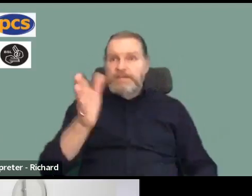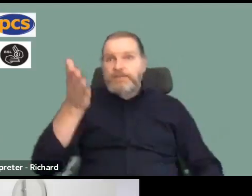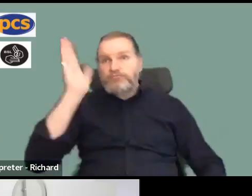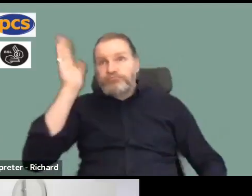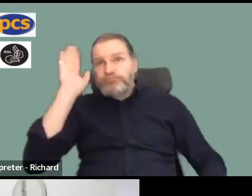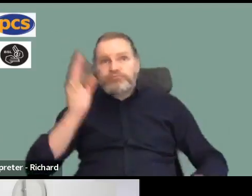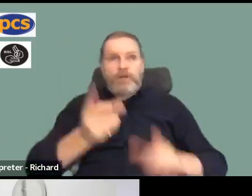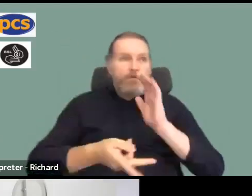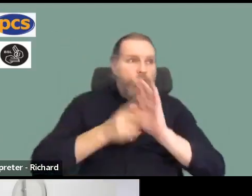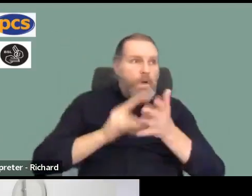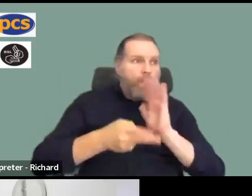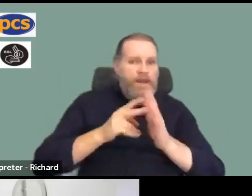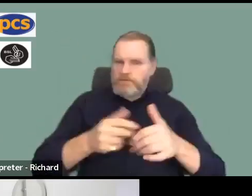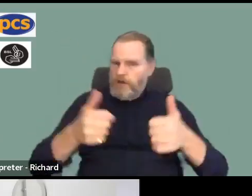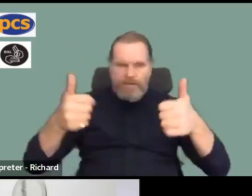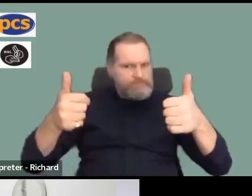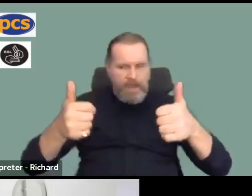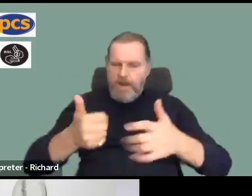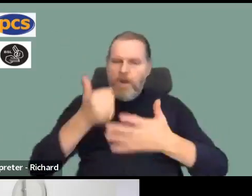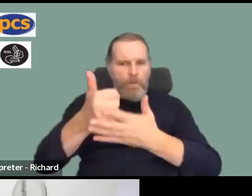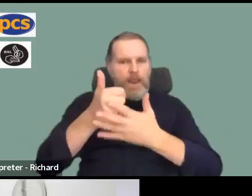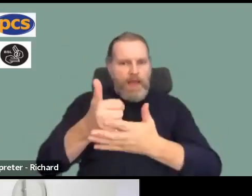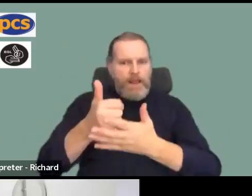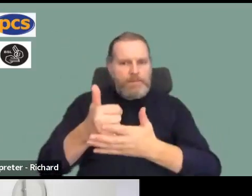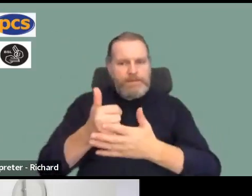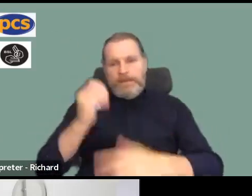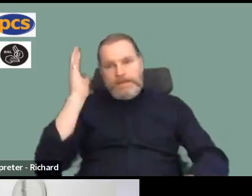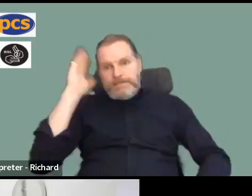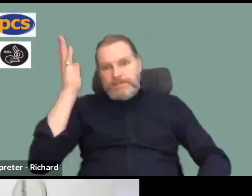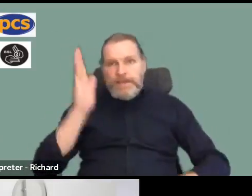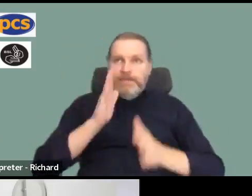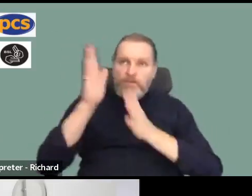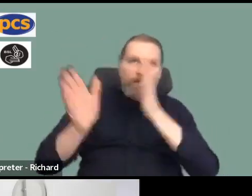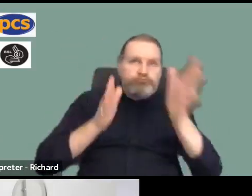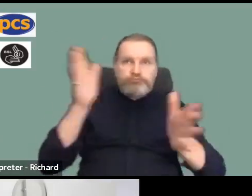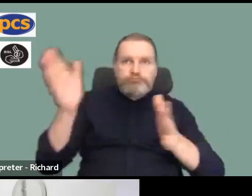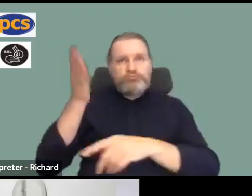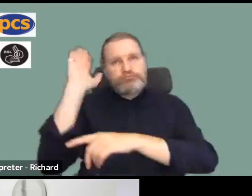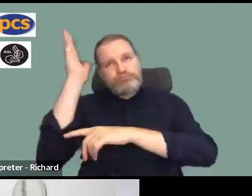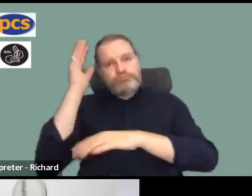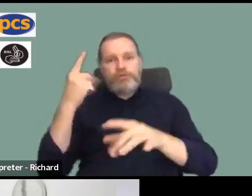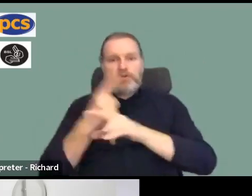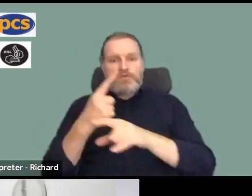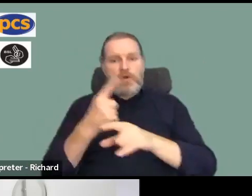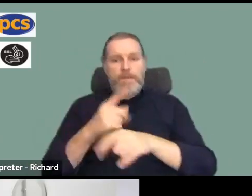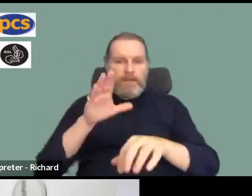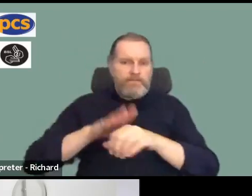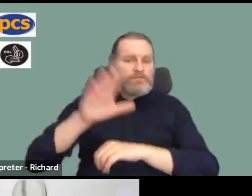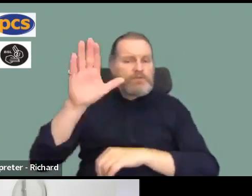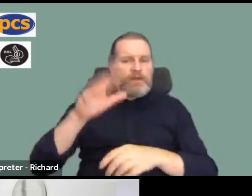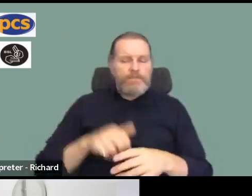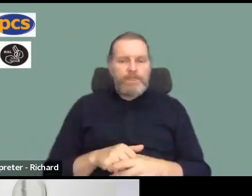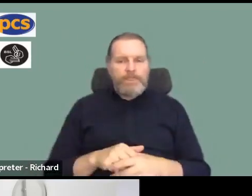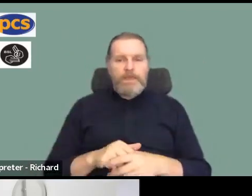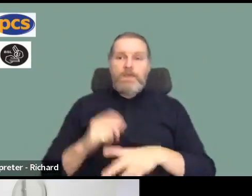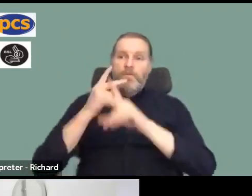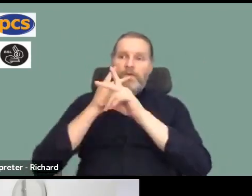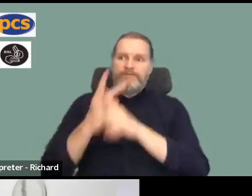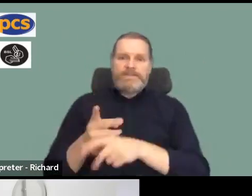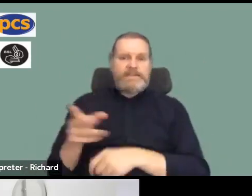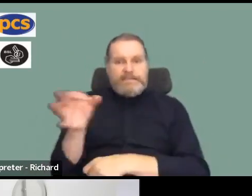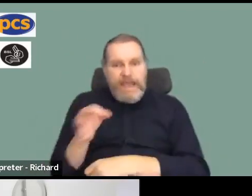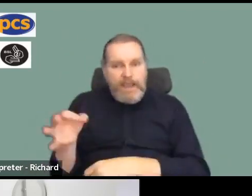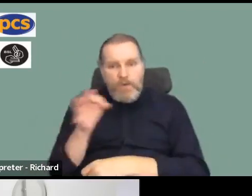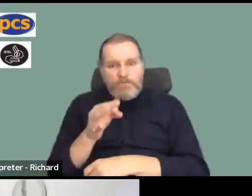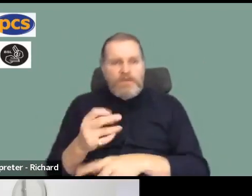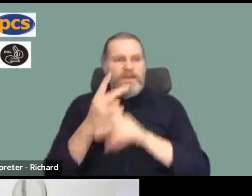members meeting, just let us know. We will try to get speakers out wherever we can. And if we can, we will come to towns and cities and try